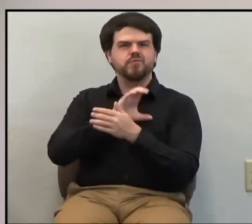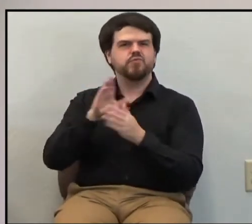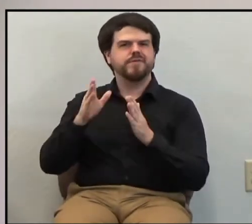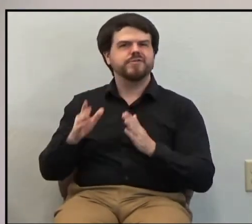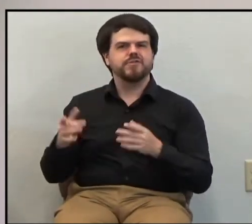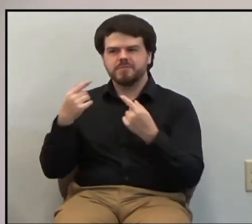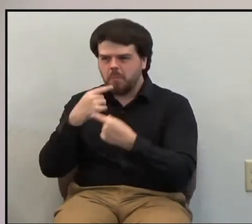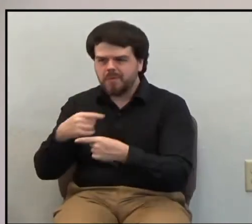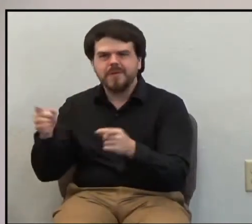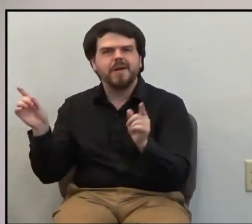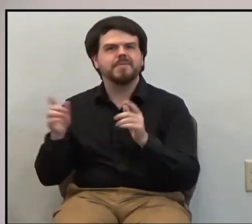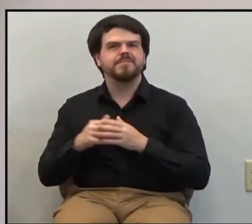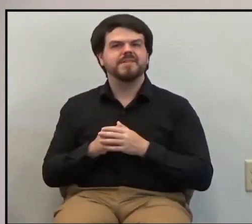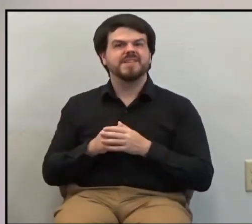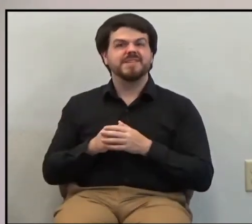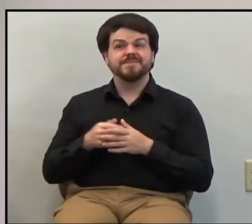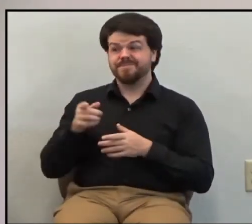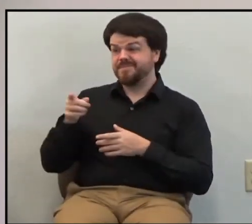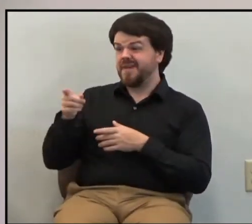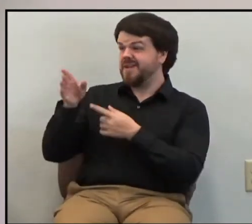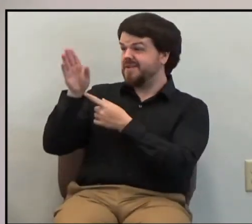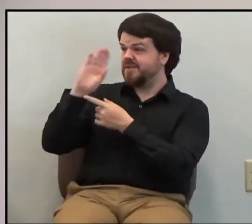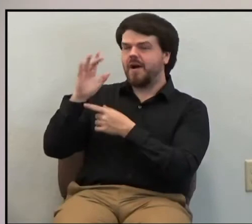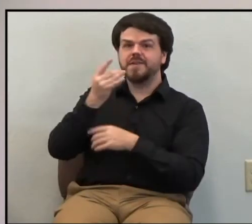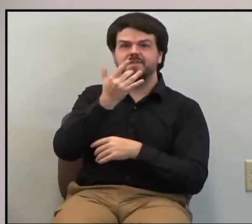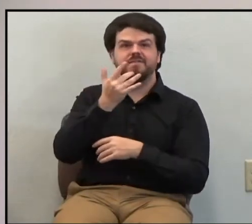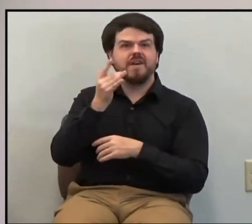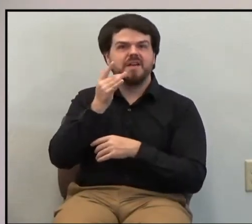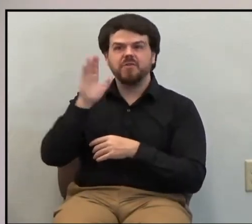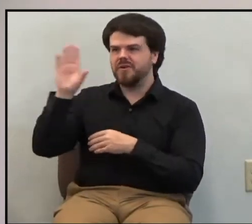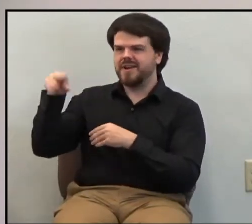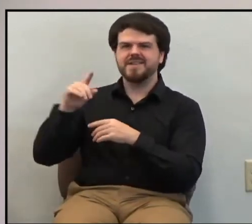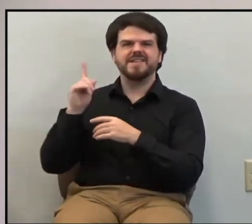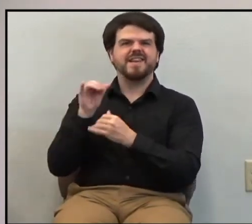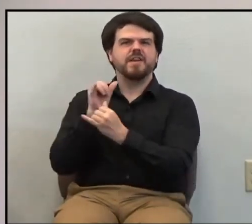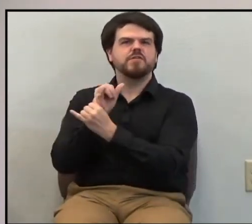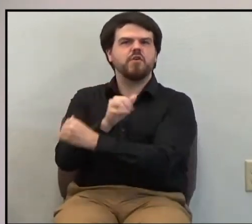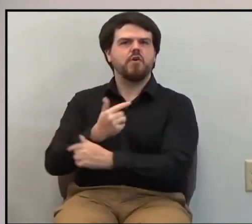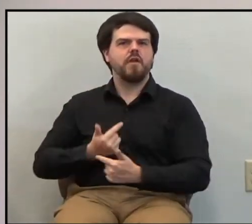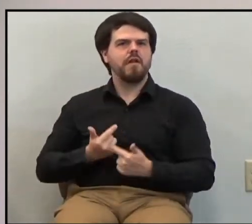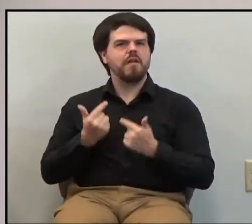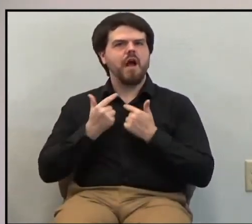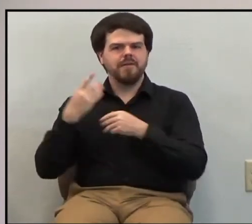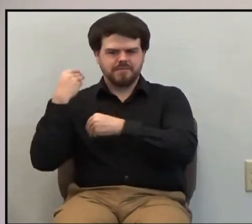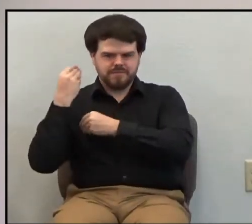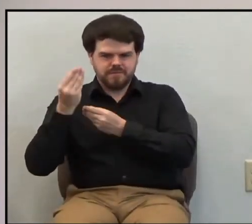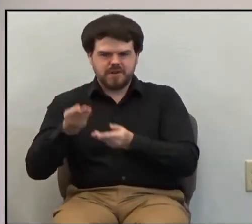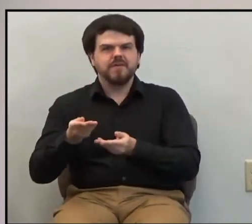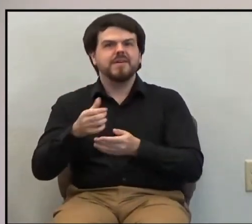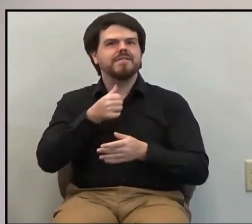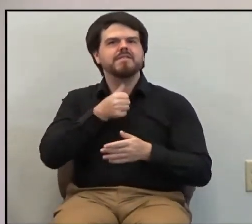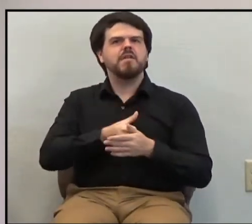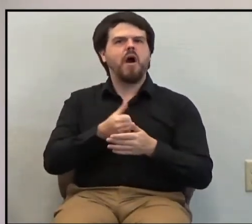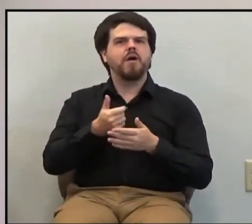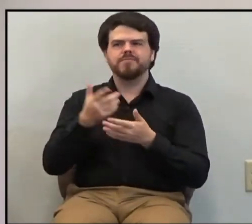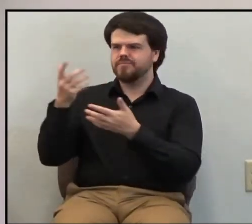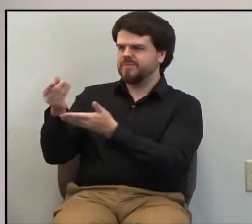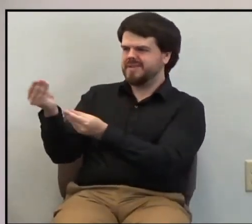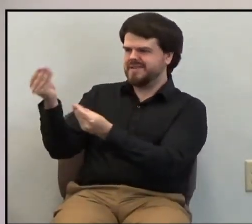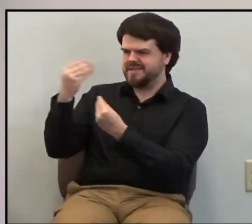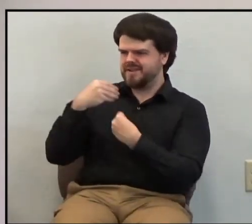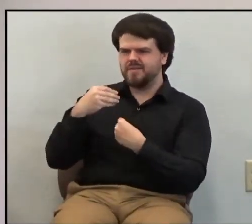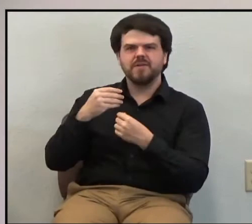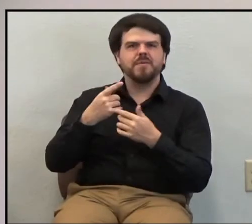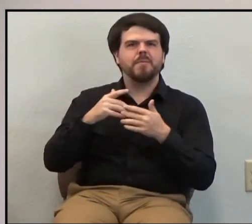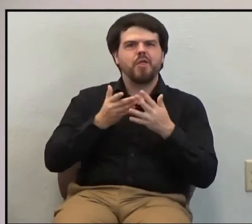This proclamation was that God's favor and eternal life do not come by good works or religious deeds.